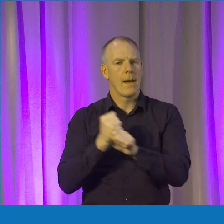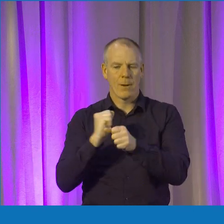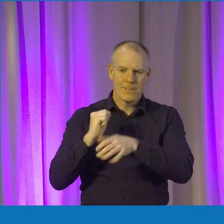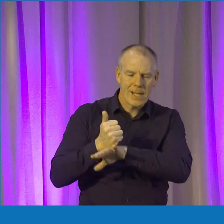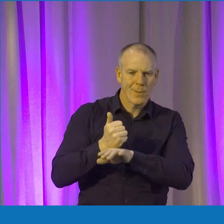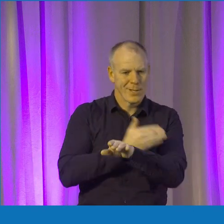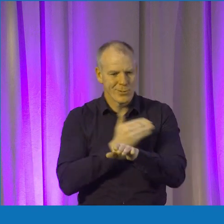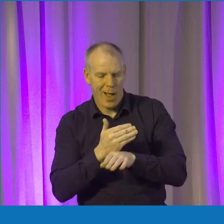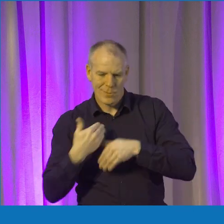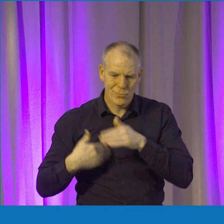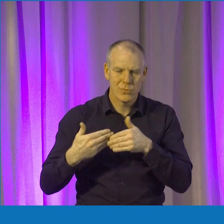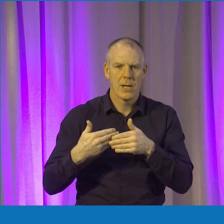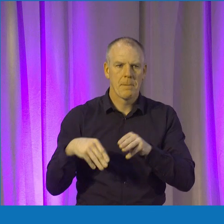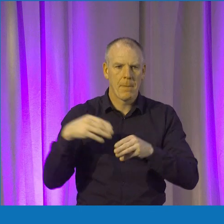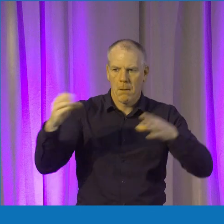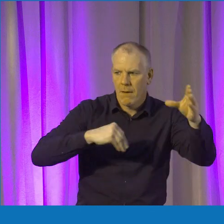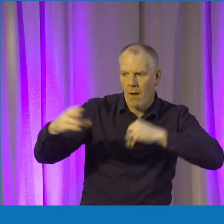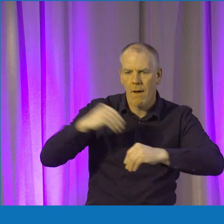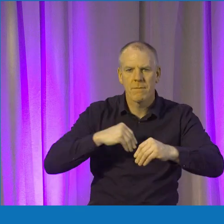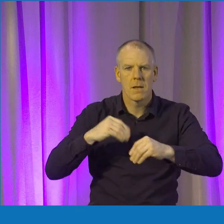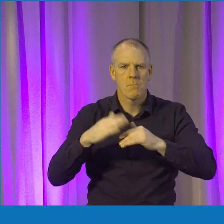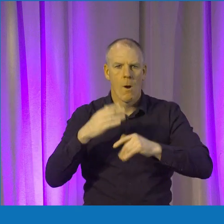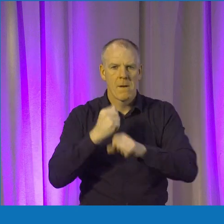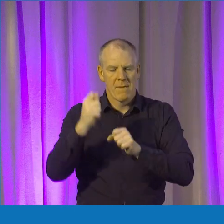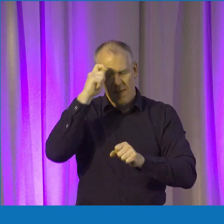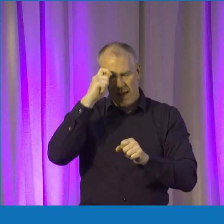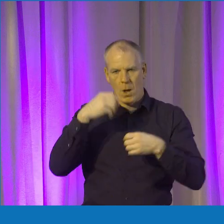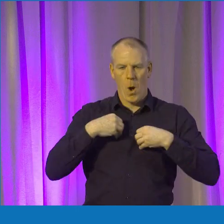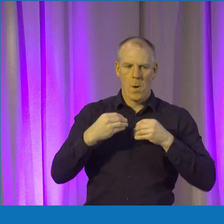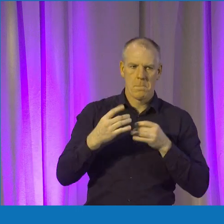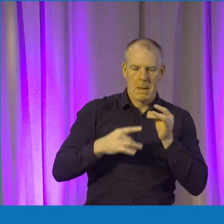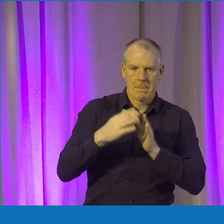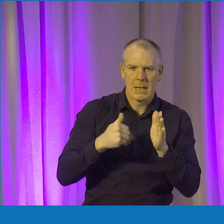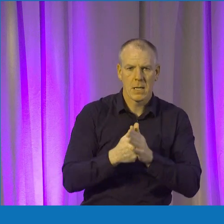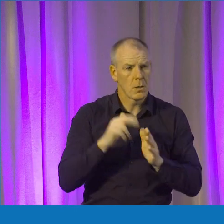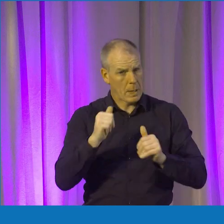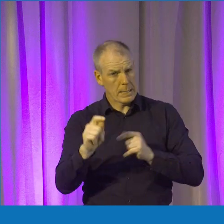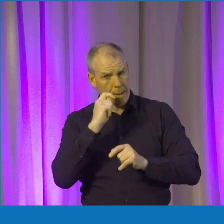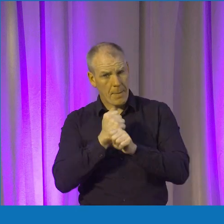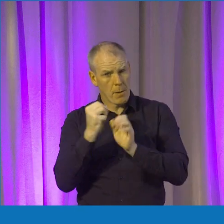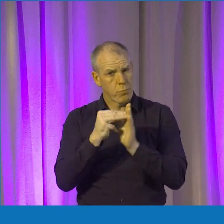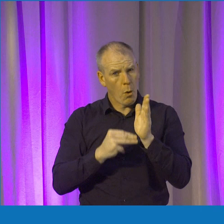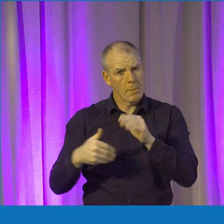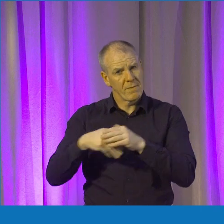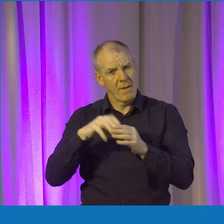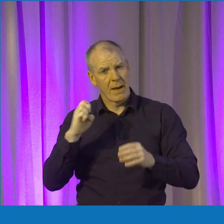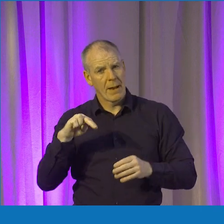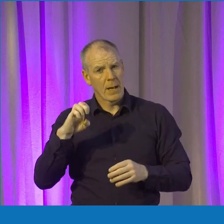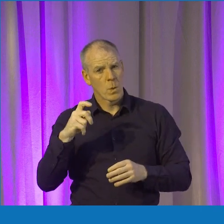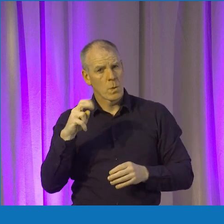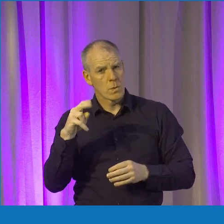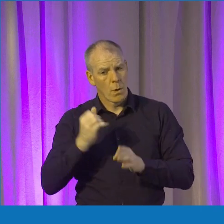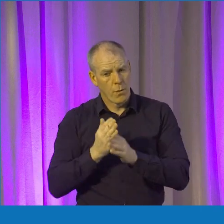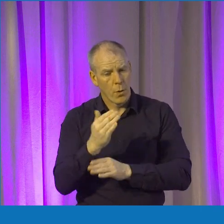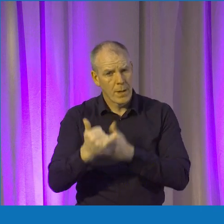started and getting people involved who might not already consider themselves an entrepreneur. Can you tell me a bit about the programs that go on in Enactus throughout the year?